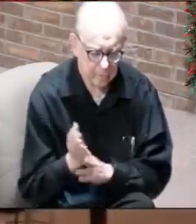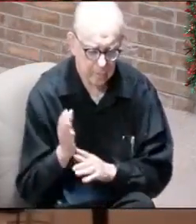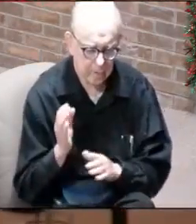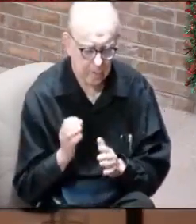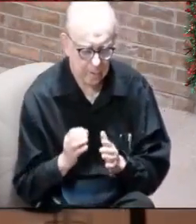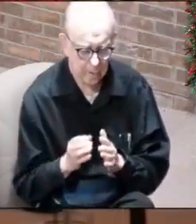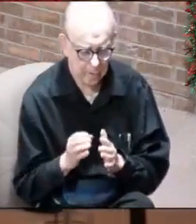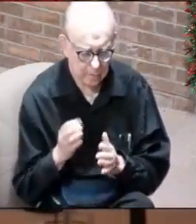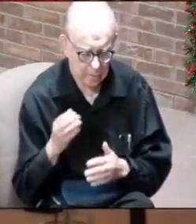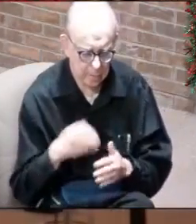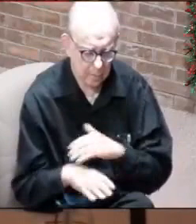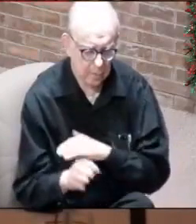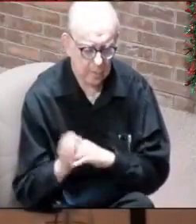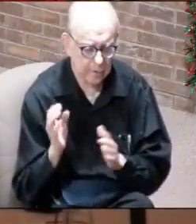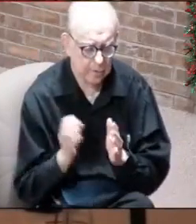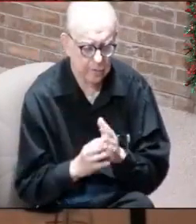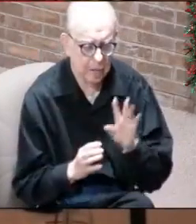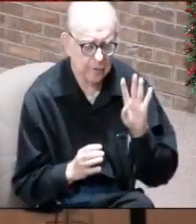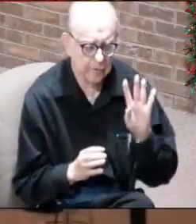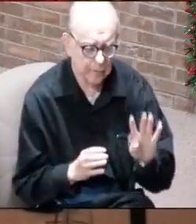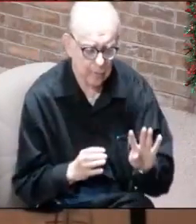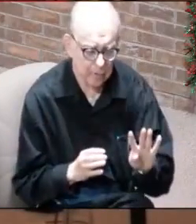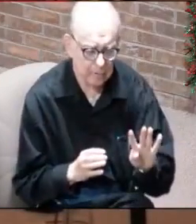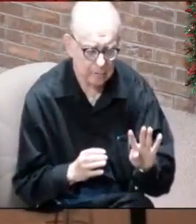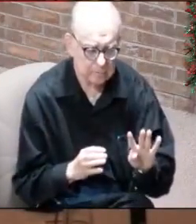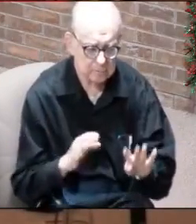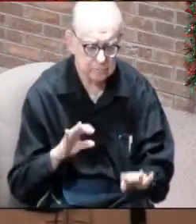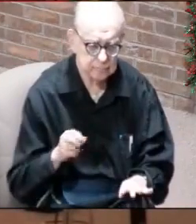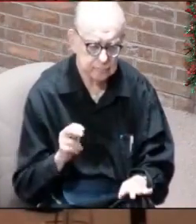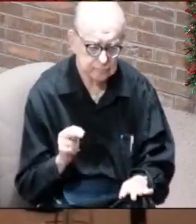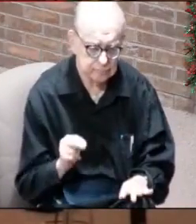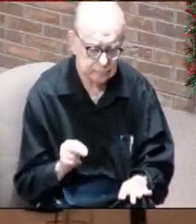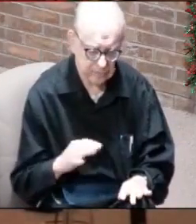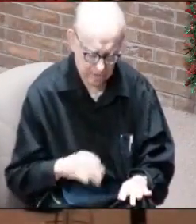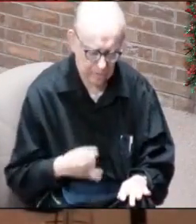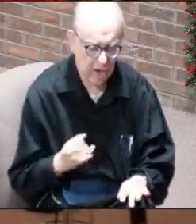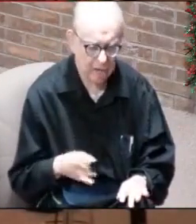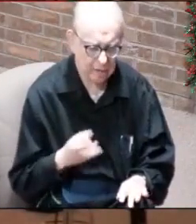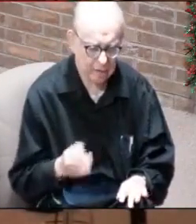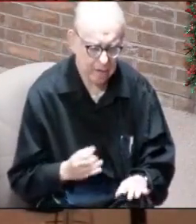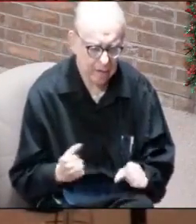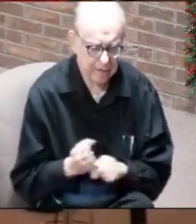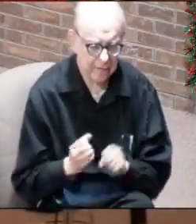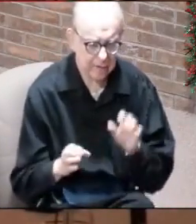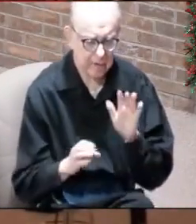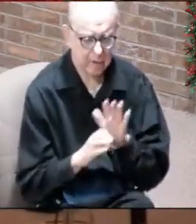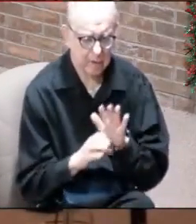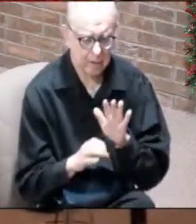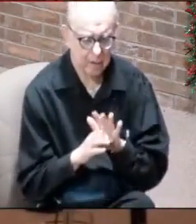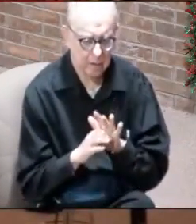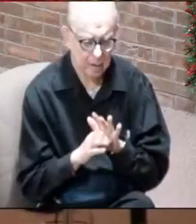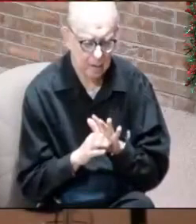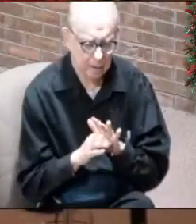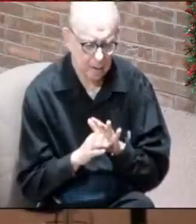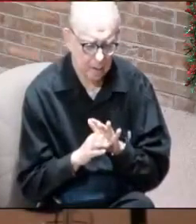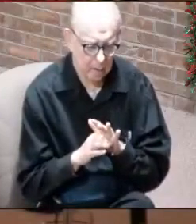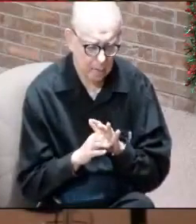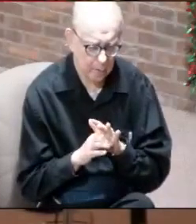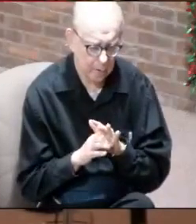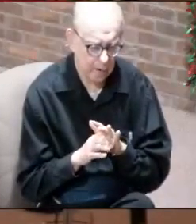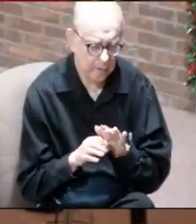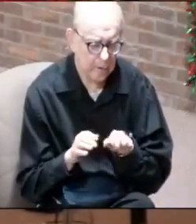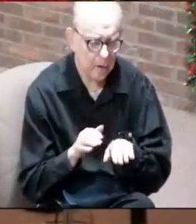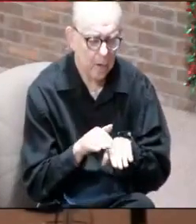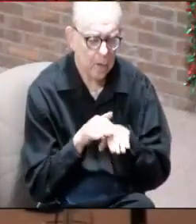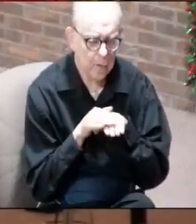chapter 3, we come into chapter 4, John gets a picture in the throne room